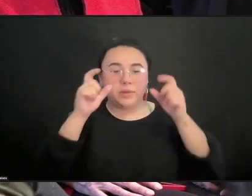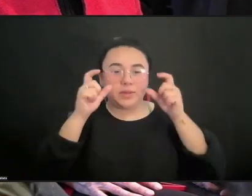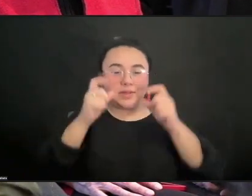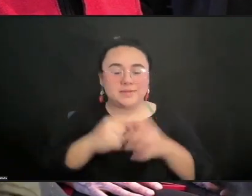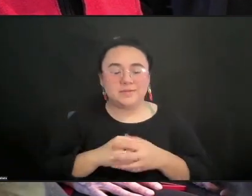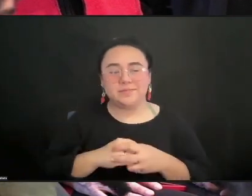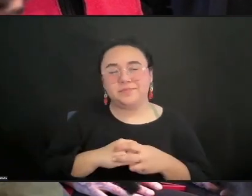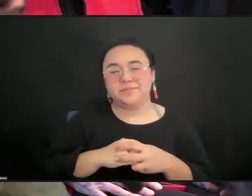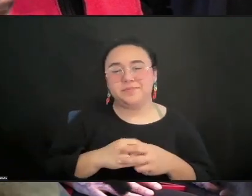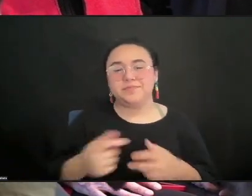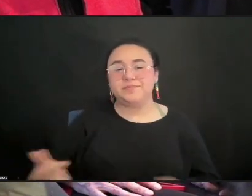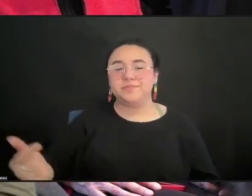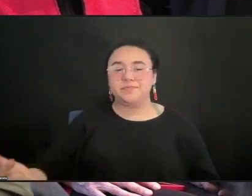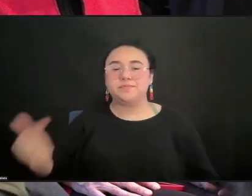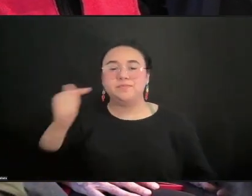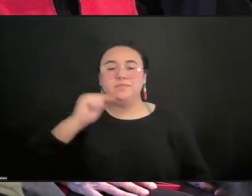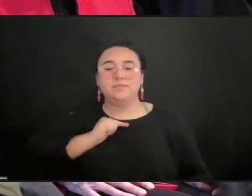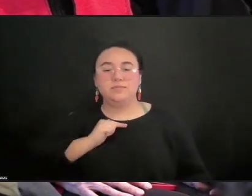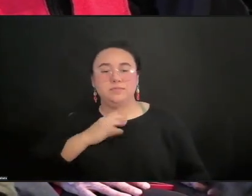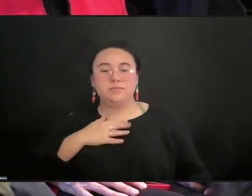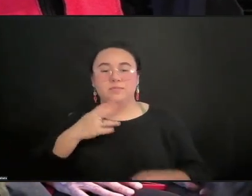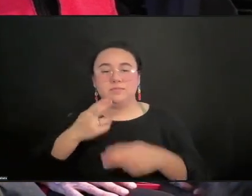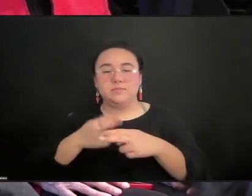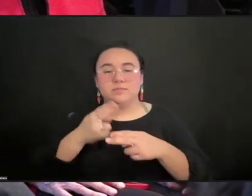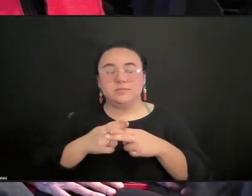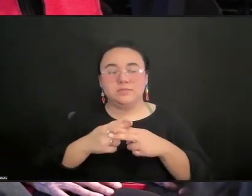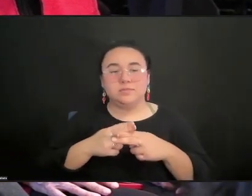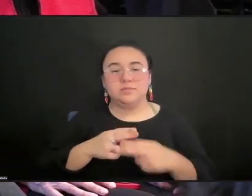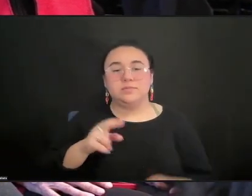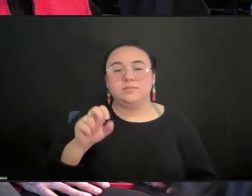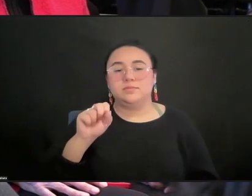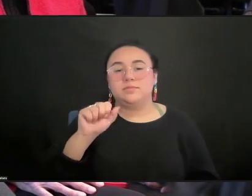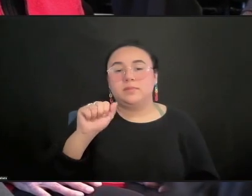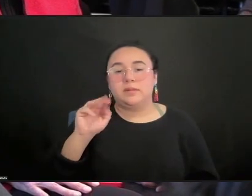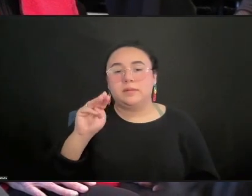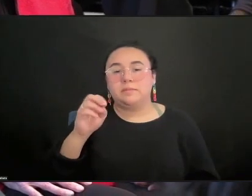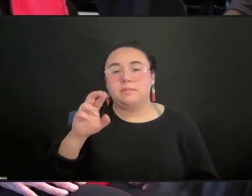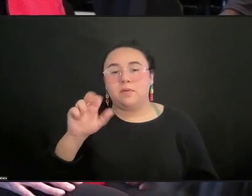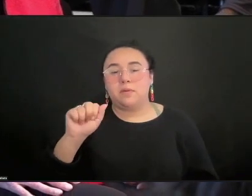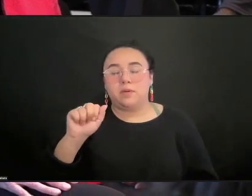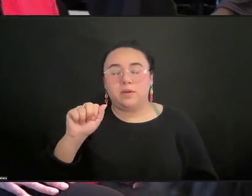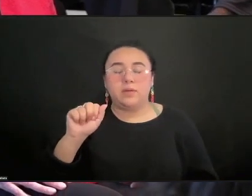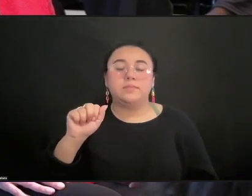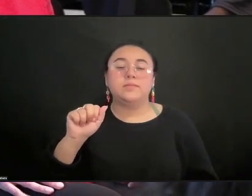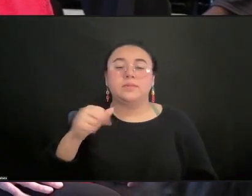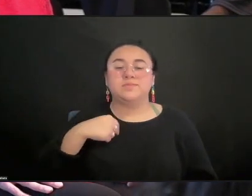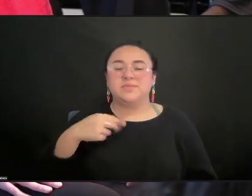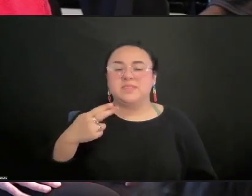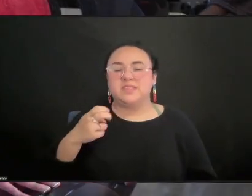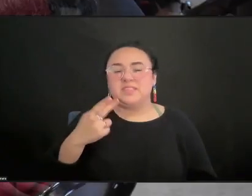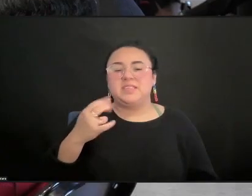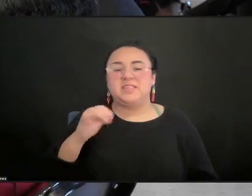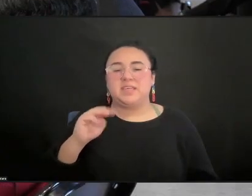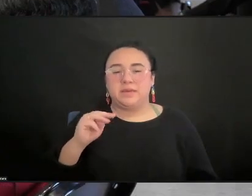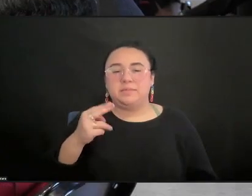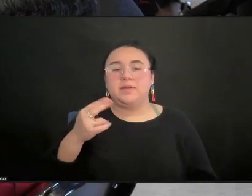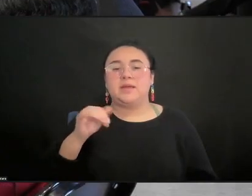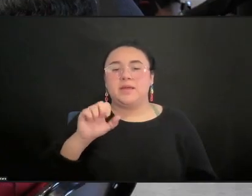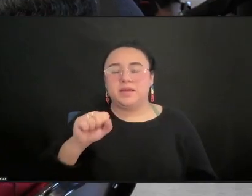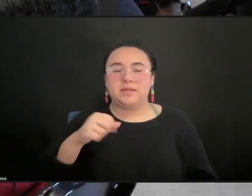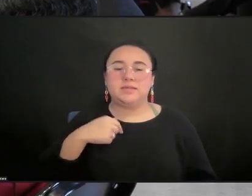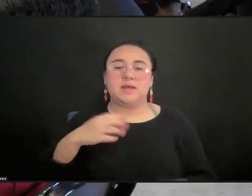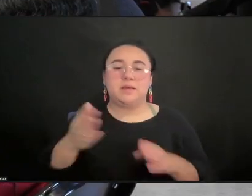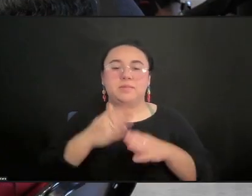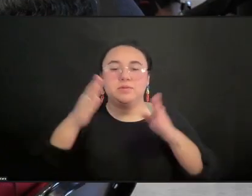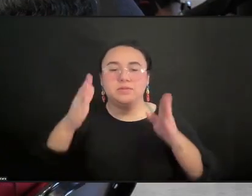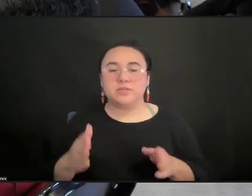Thank you so much. My name is Samora Pinderhughes. I use he, him, his pronouns. I'm a musician, composer,